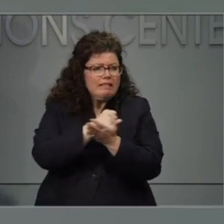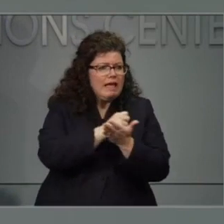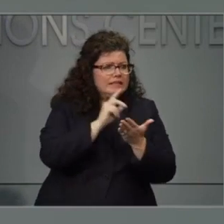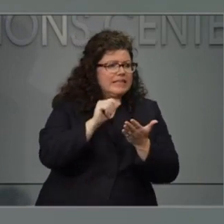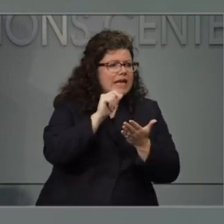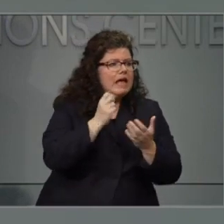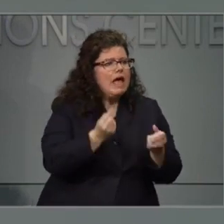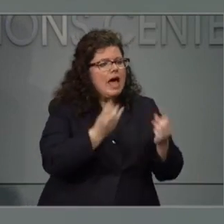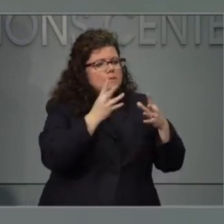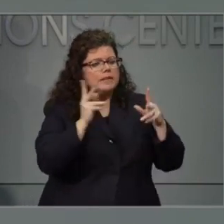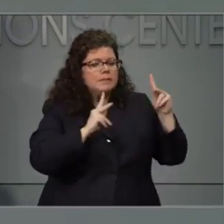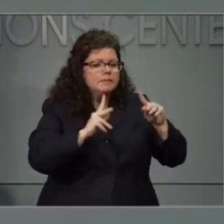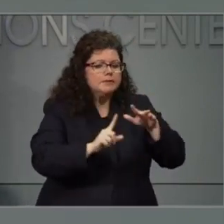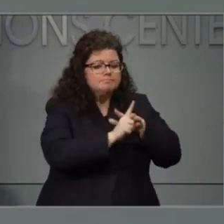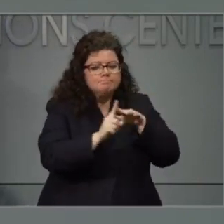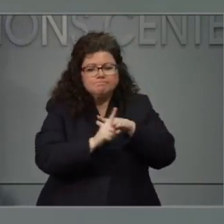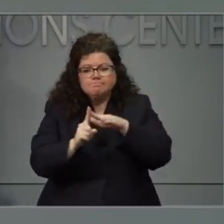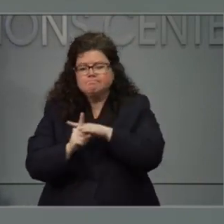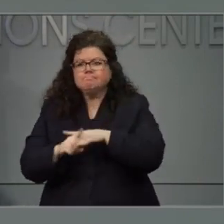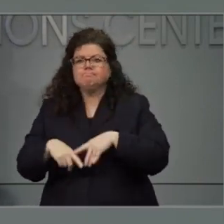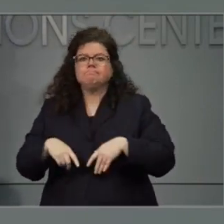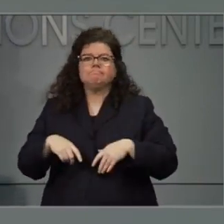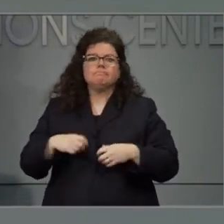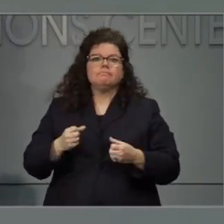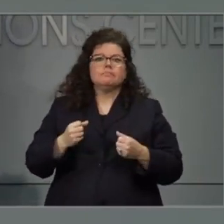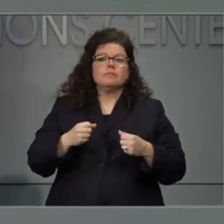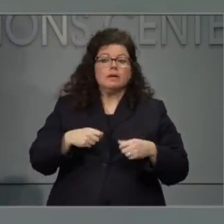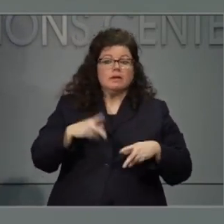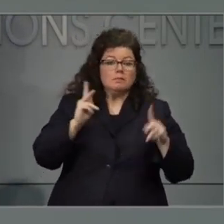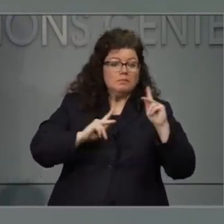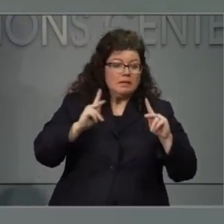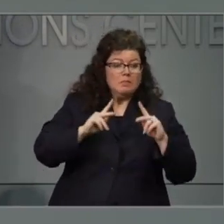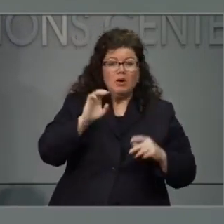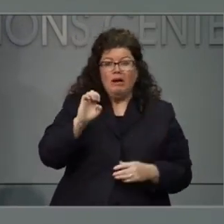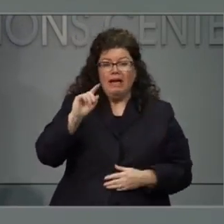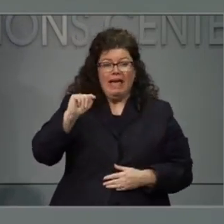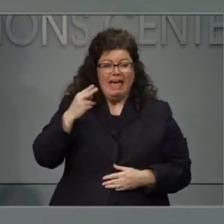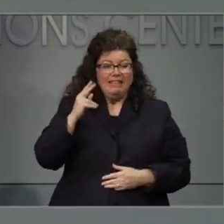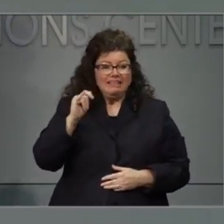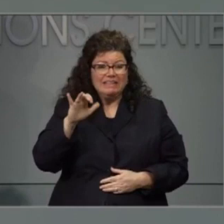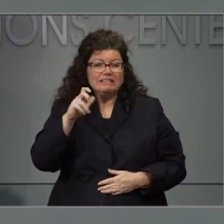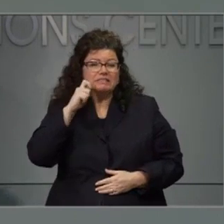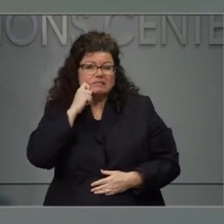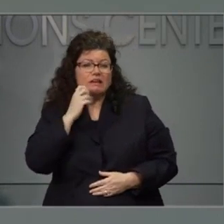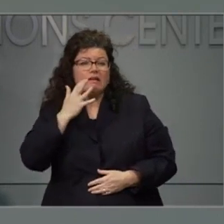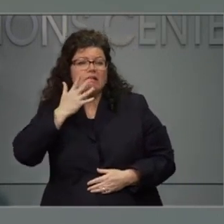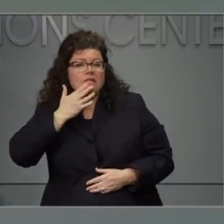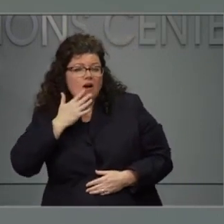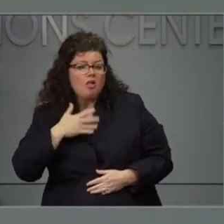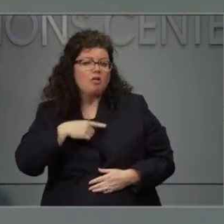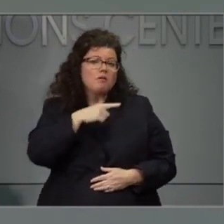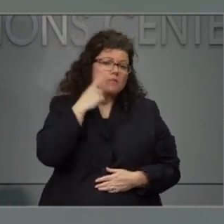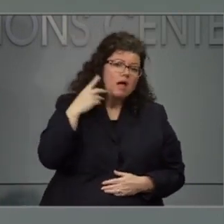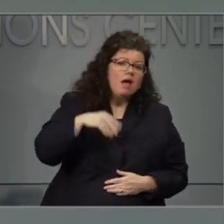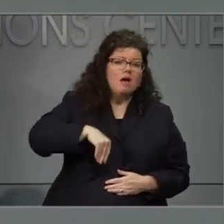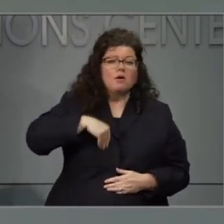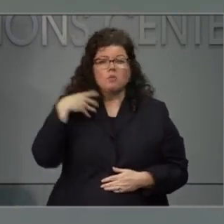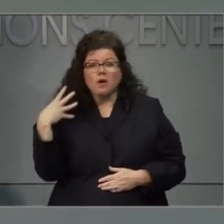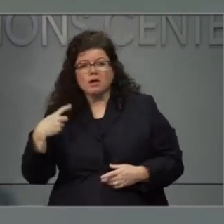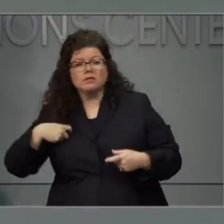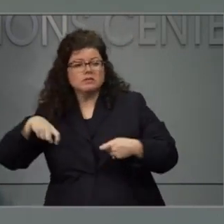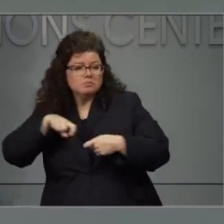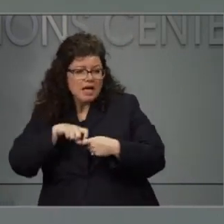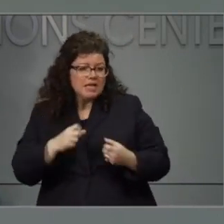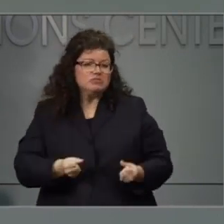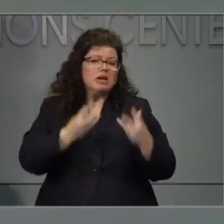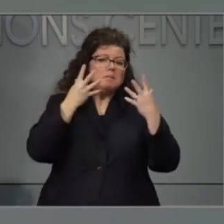cases as far as the racial and ethnic breakdown. Are you collecting that? Are they writing that to you, and will you be sharing that